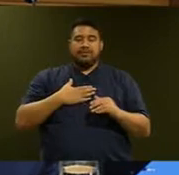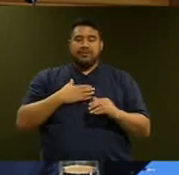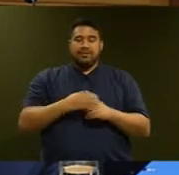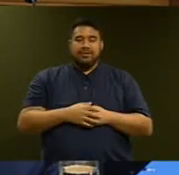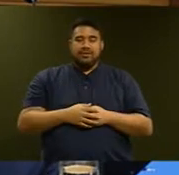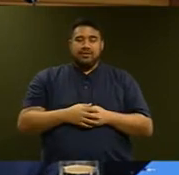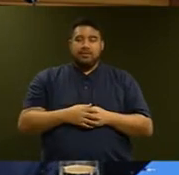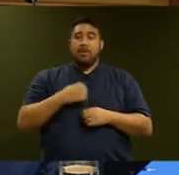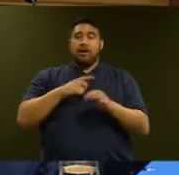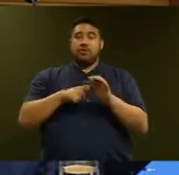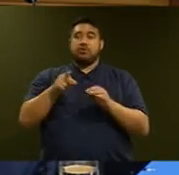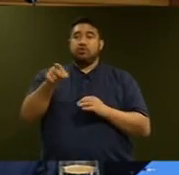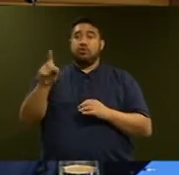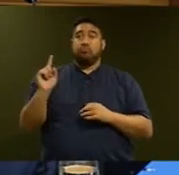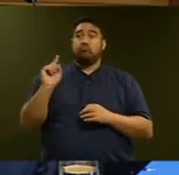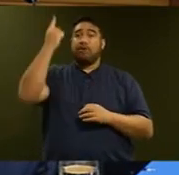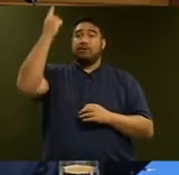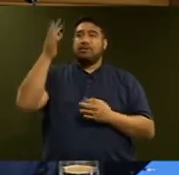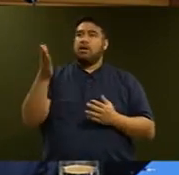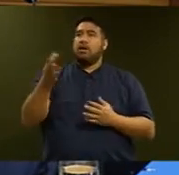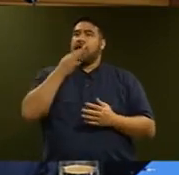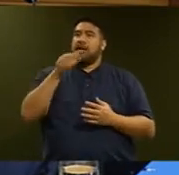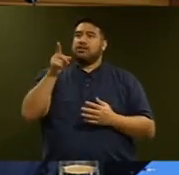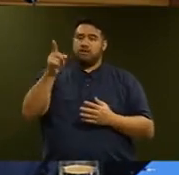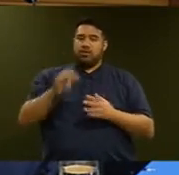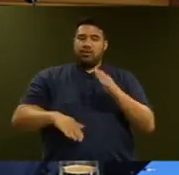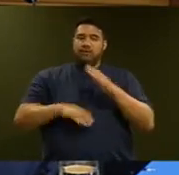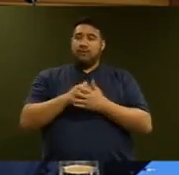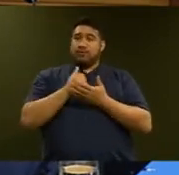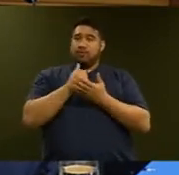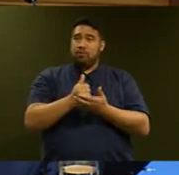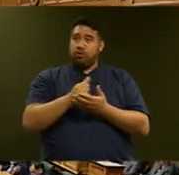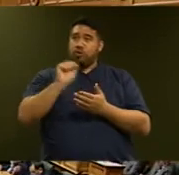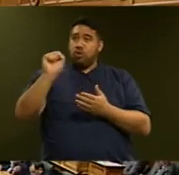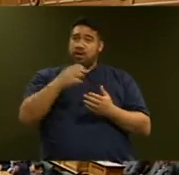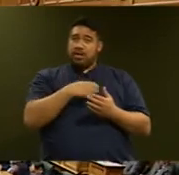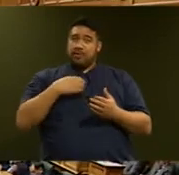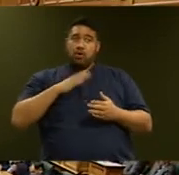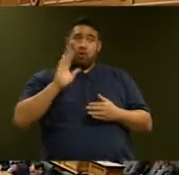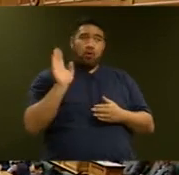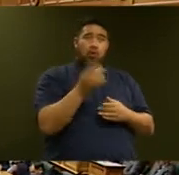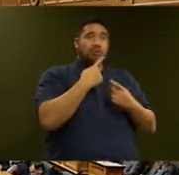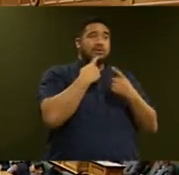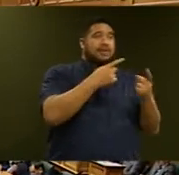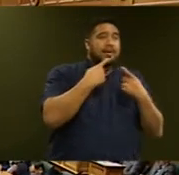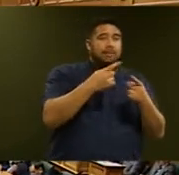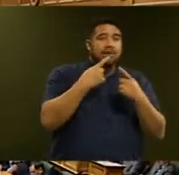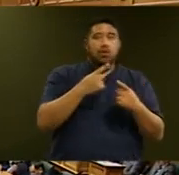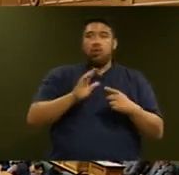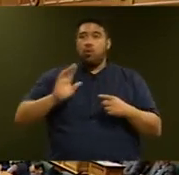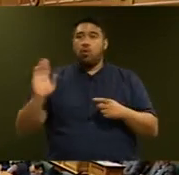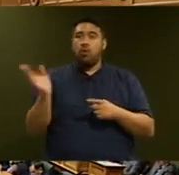Does she stand by all her government's statements and actions? On behalf of the Prime